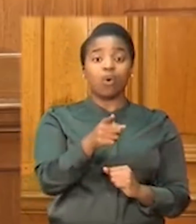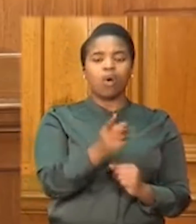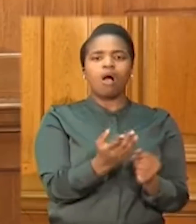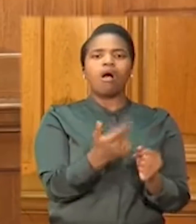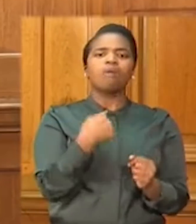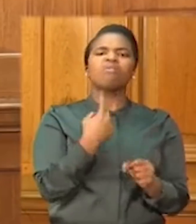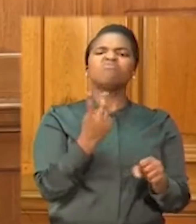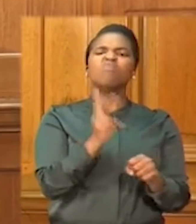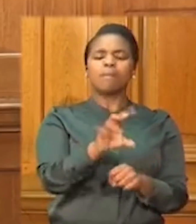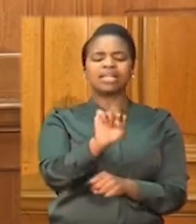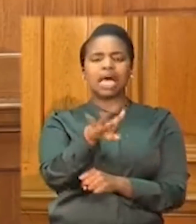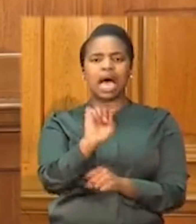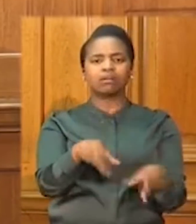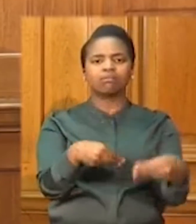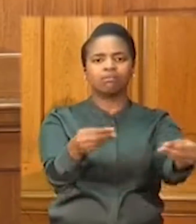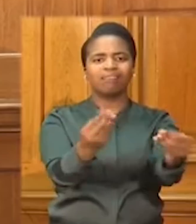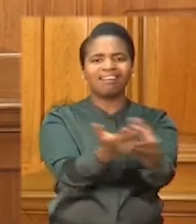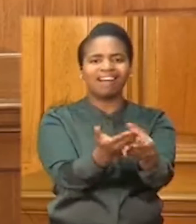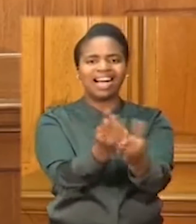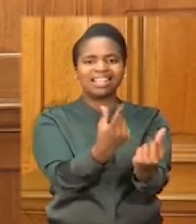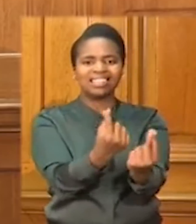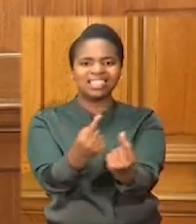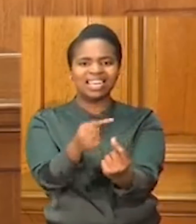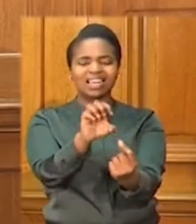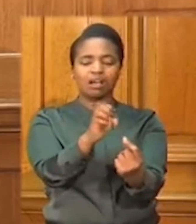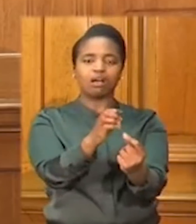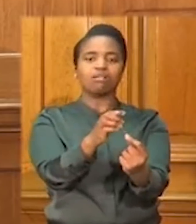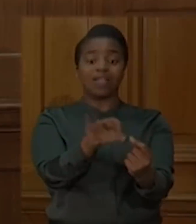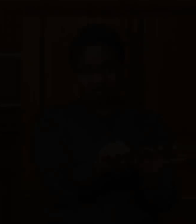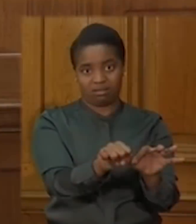and first payment of carbon tax.